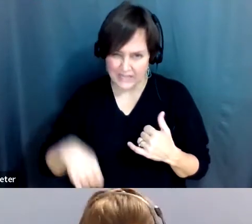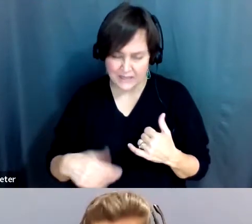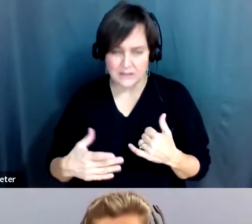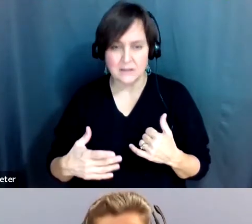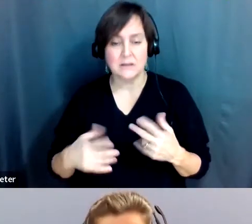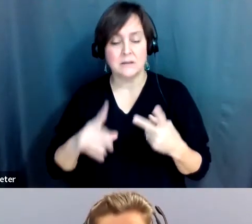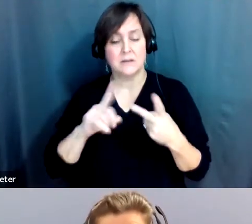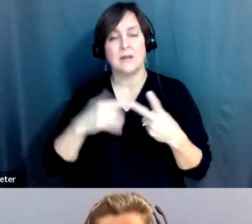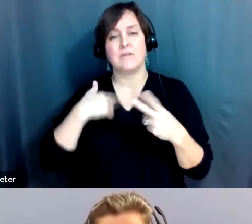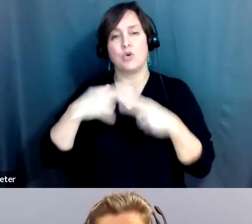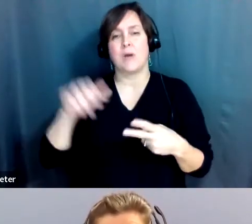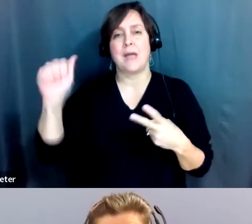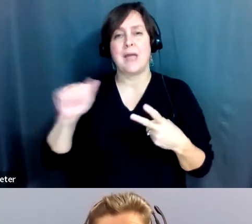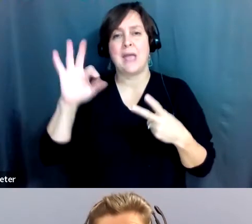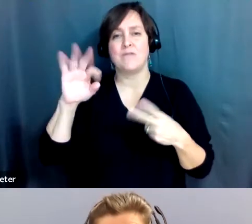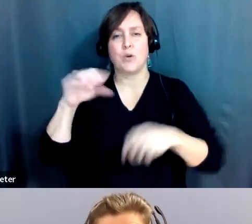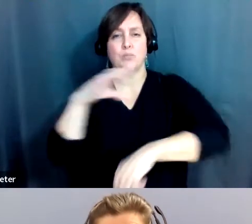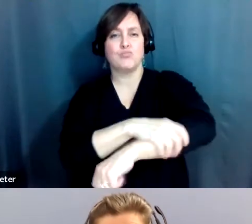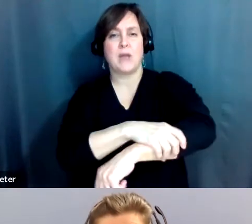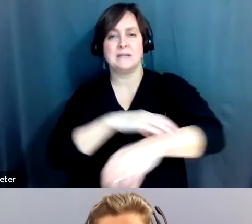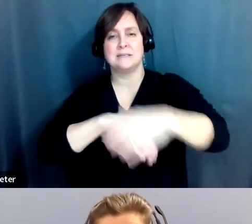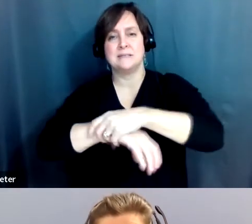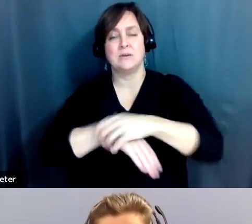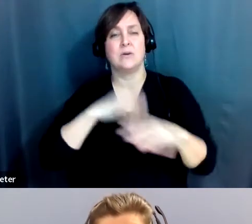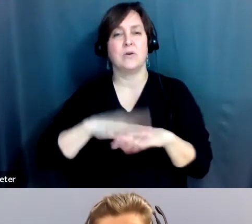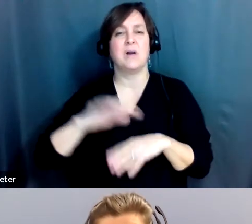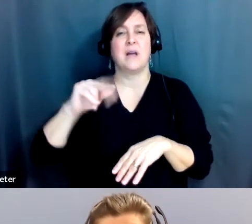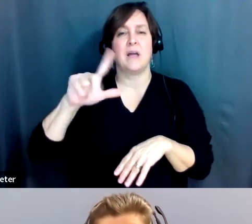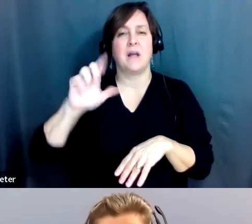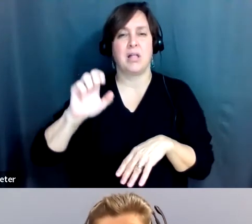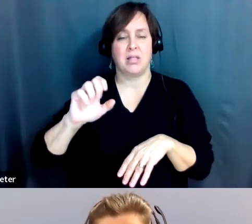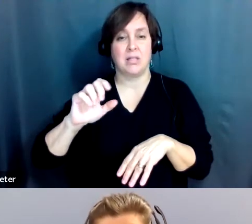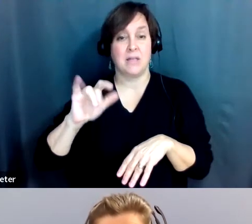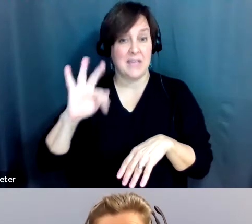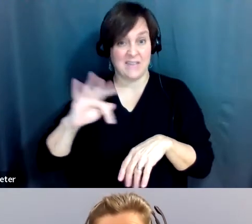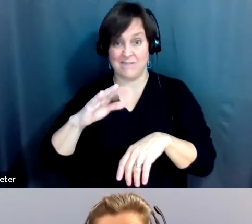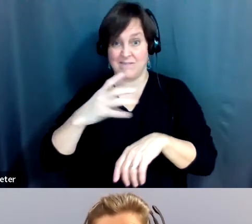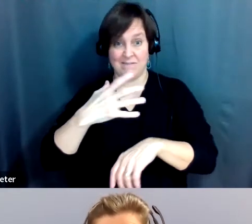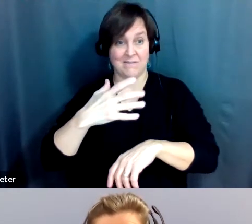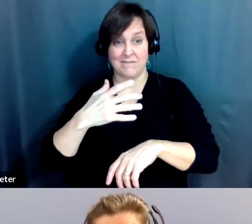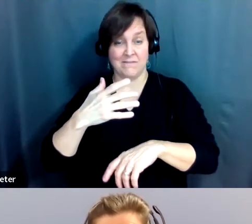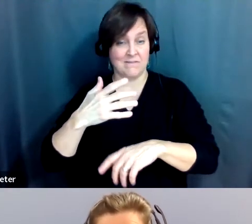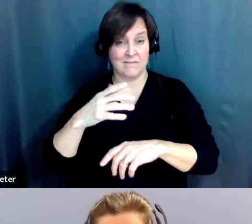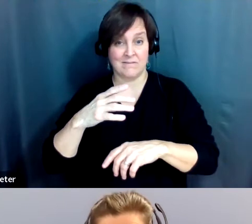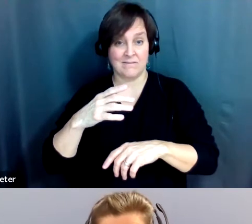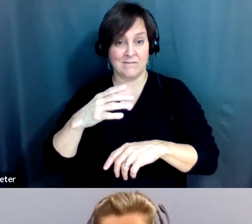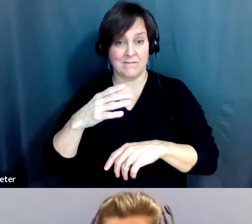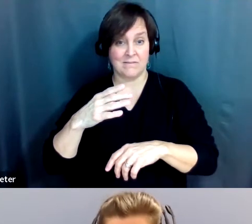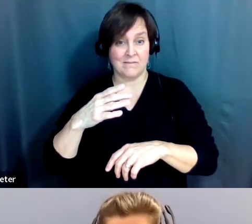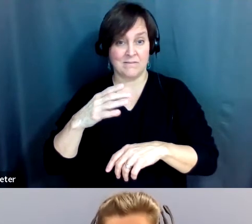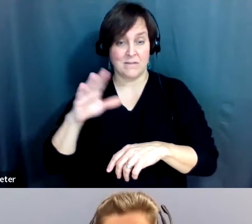what are called AFOs. They're braces on my ankles. And if I don't have the, um, the